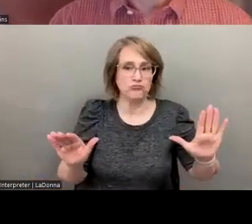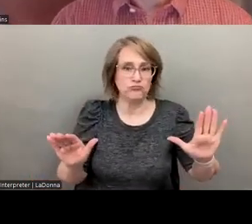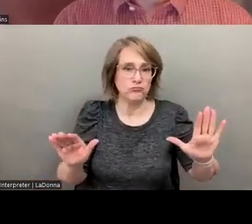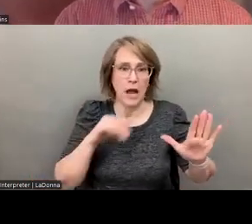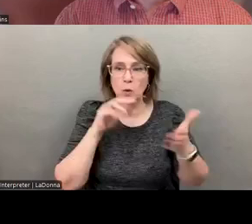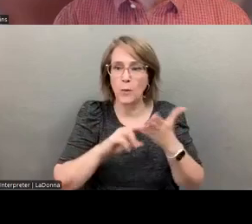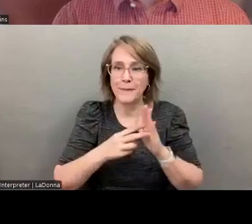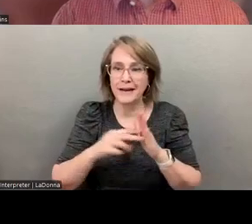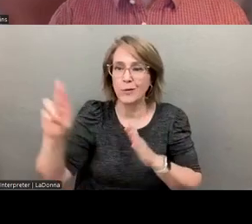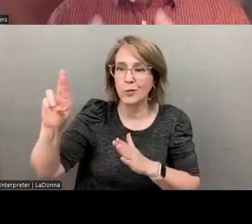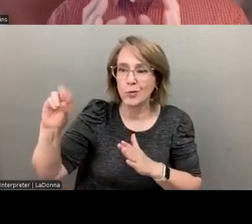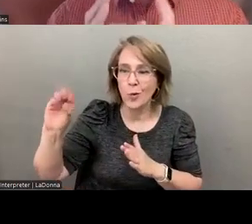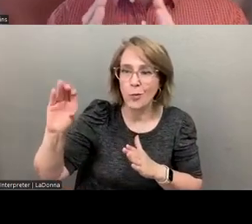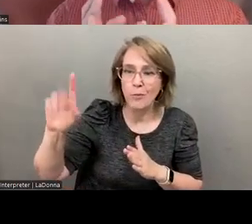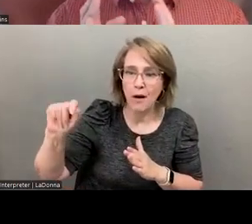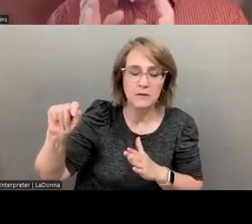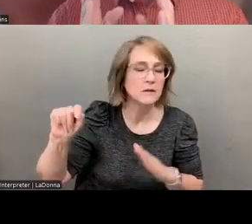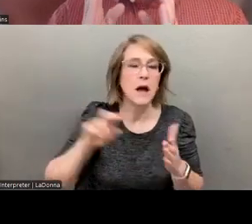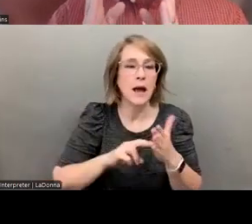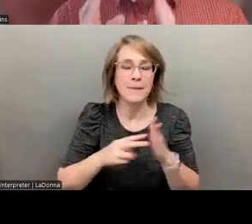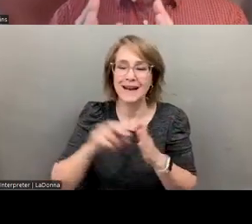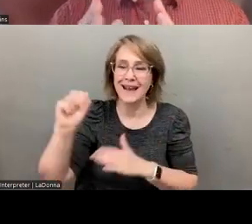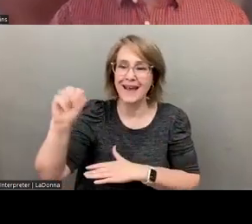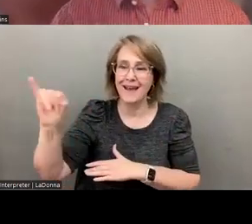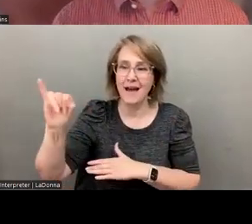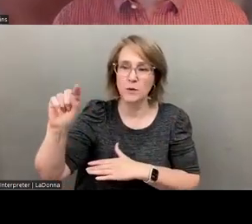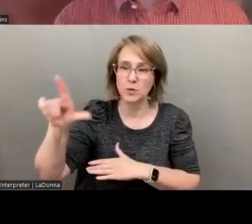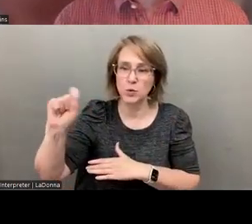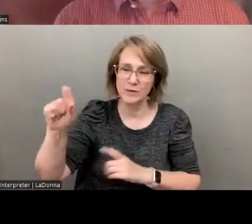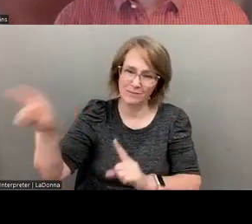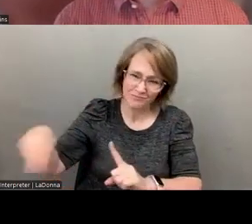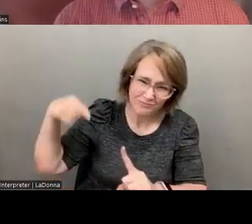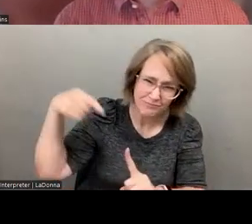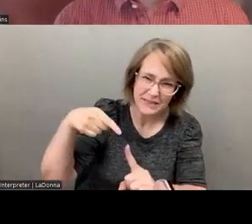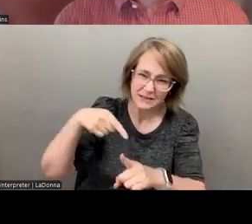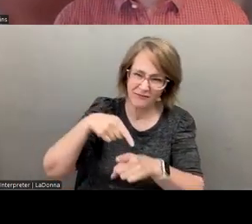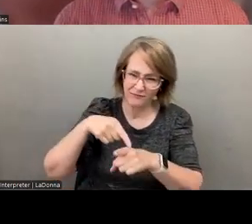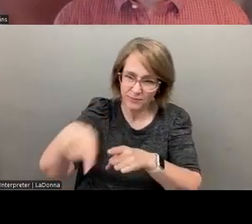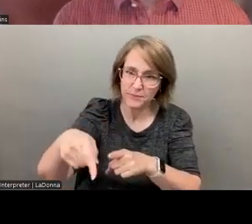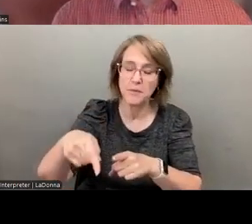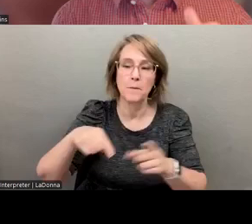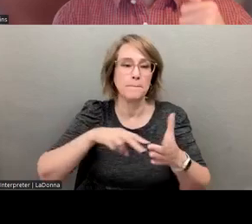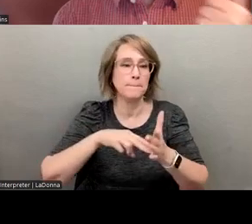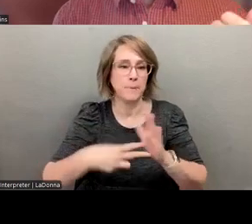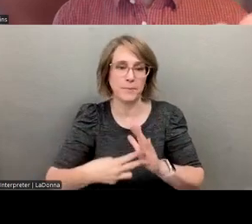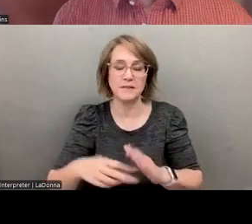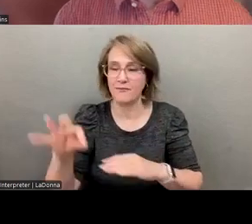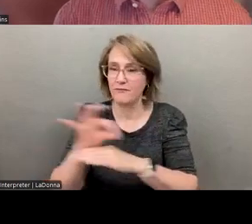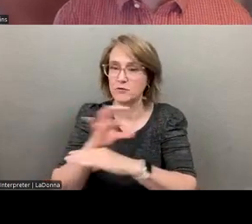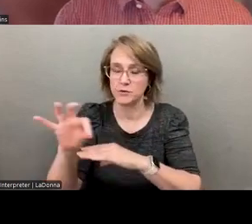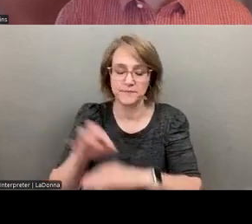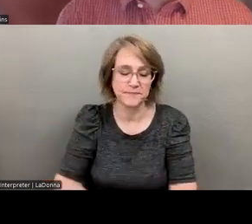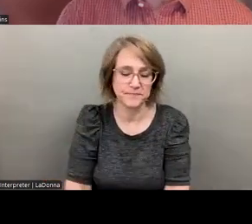a robot AI. This is AI tools that have a specific purpose, and we're designed for a specific purpose. One of the